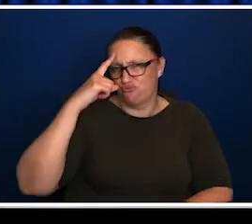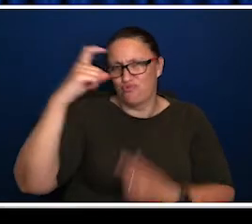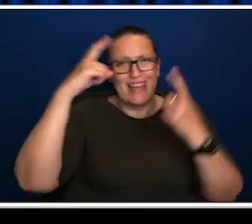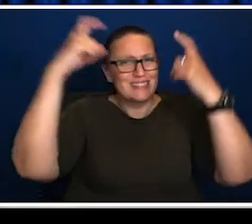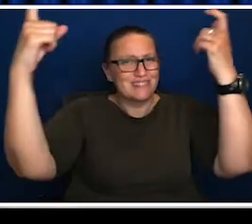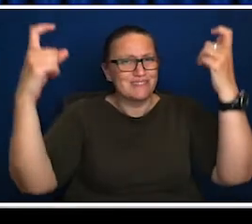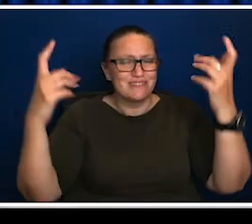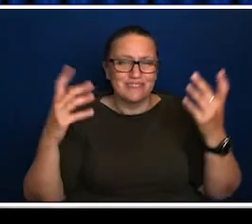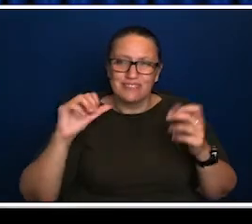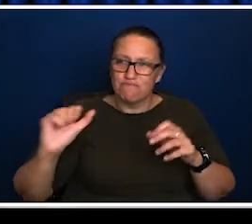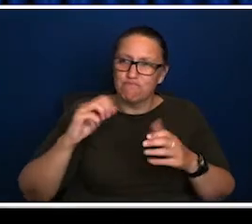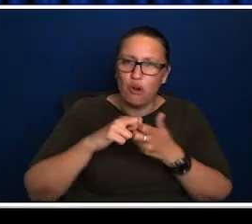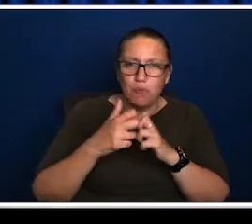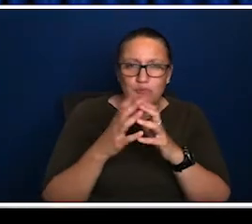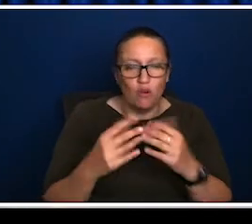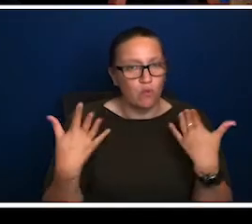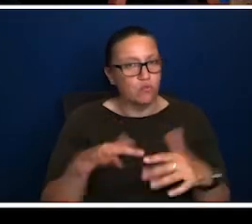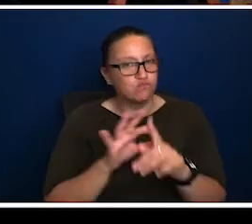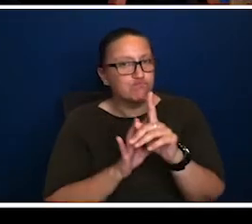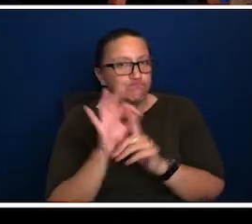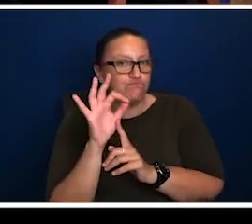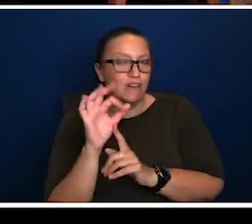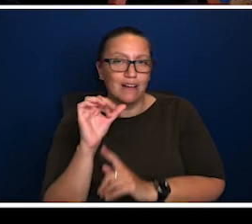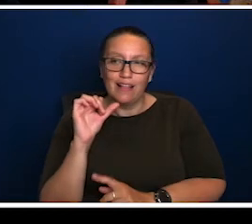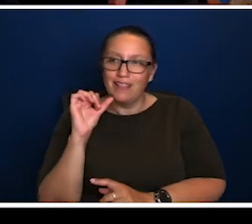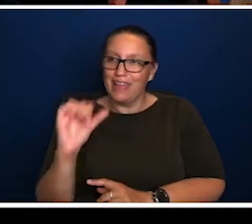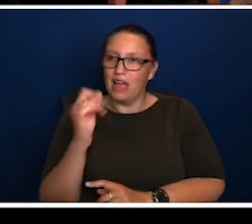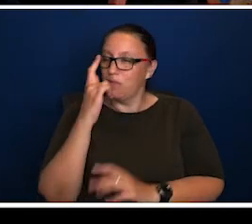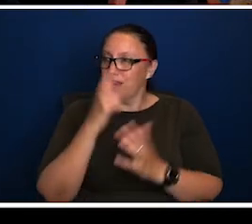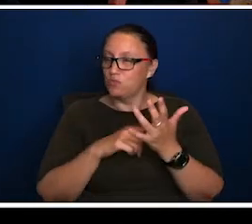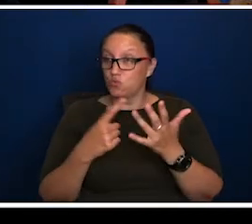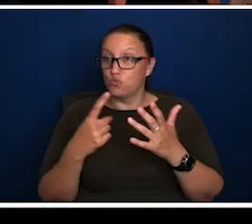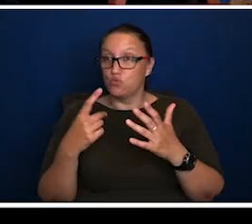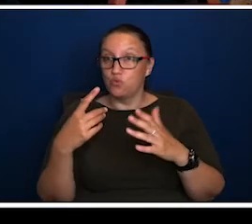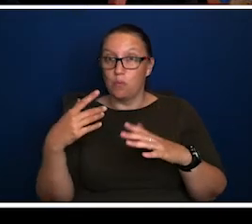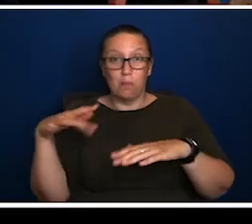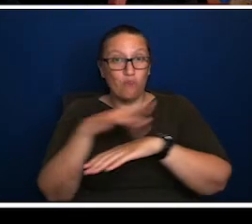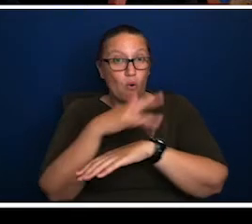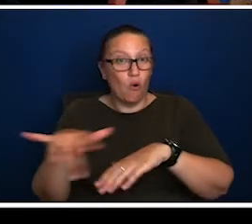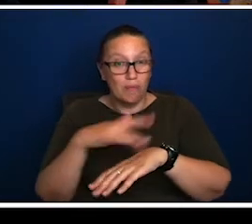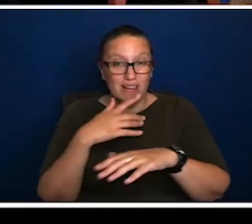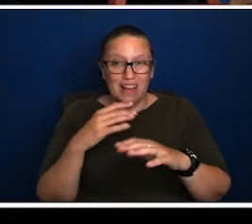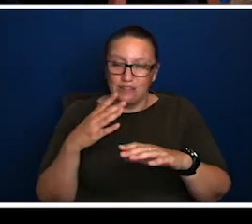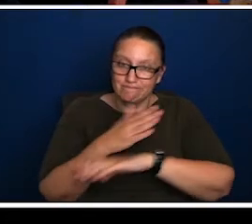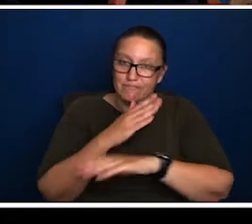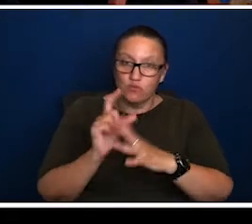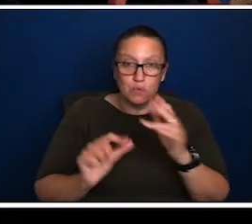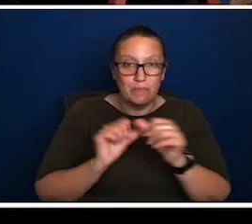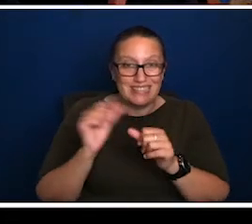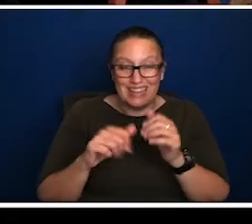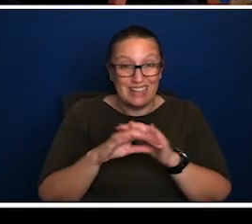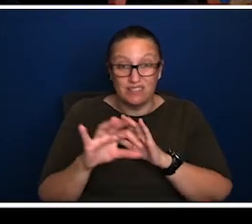transformational impact on the children in terms of their confidence, in terms of their creativity, in terms of their problem solving, in terms of their ability to